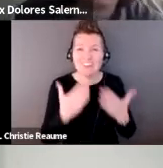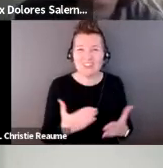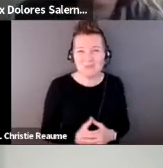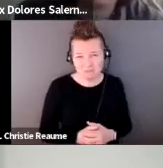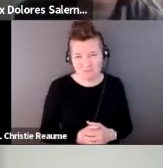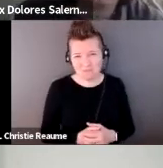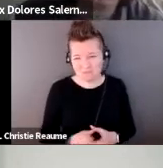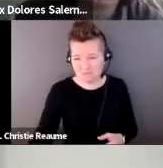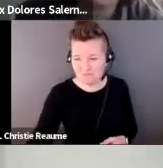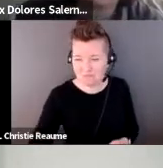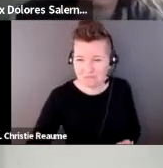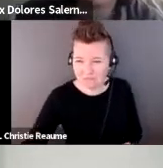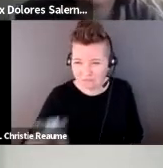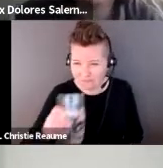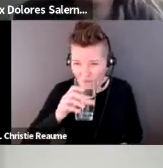Thank